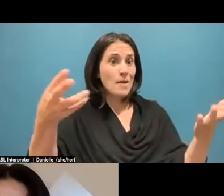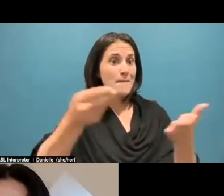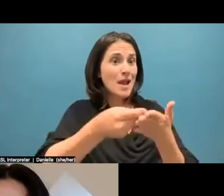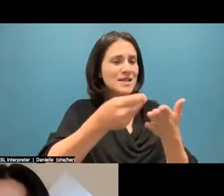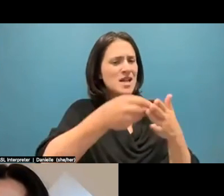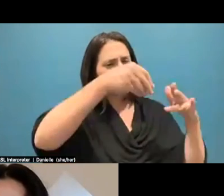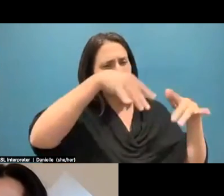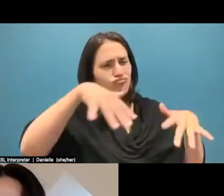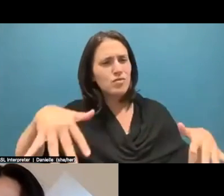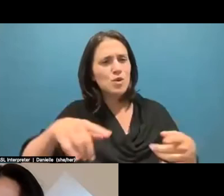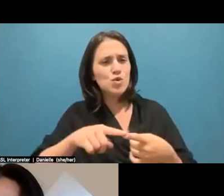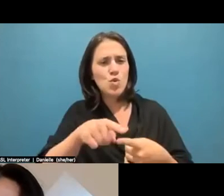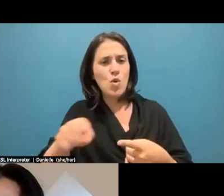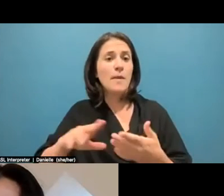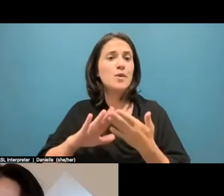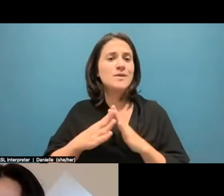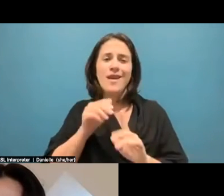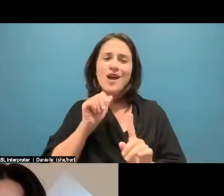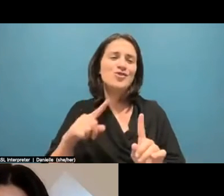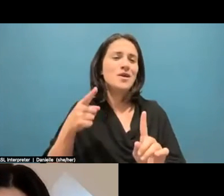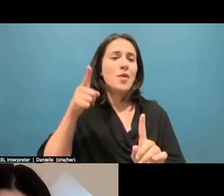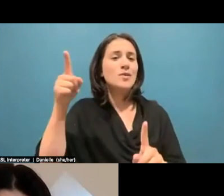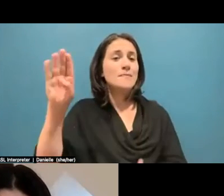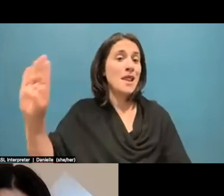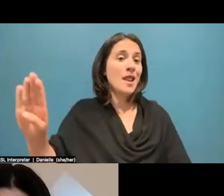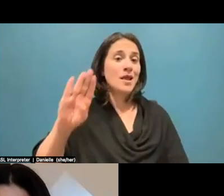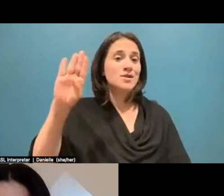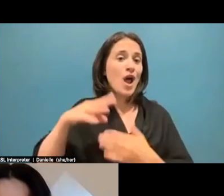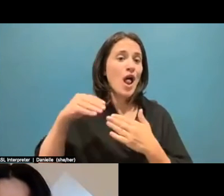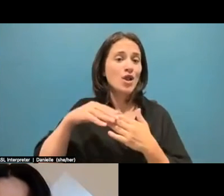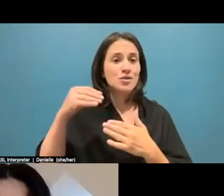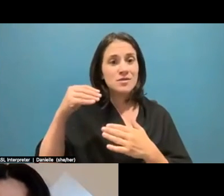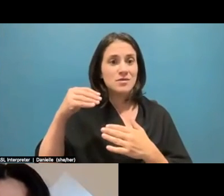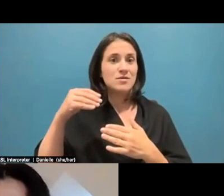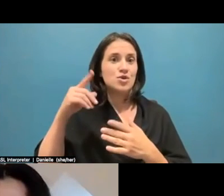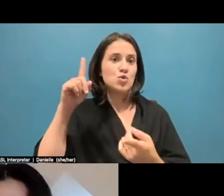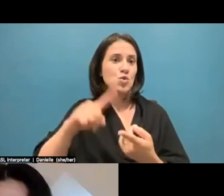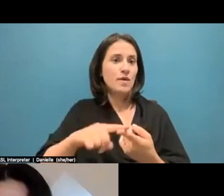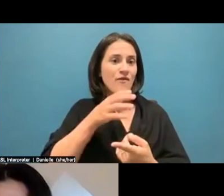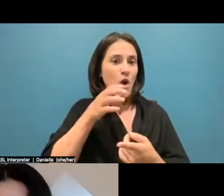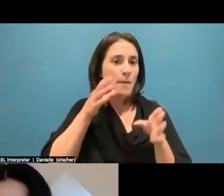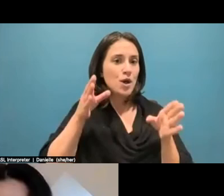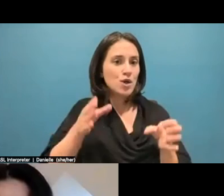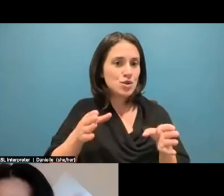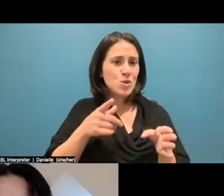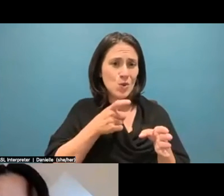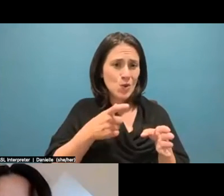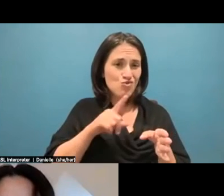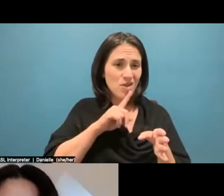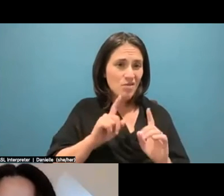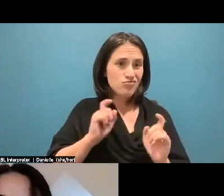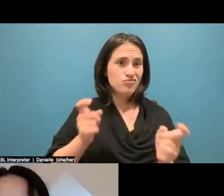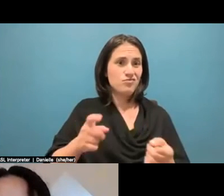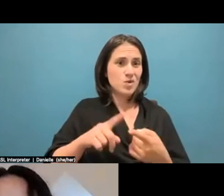um, and not to not billions of dollars to farmers who have been a huge part of climate change problem.